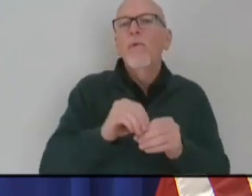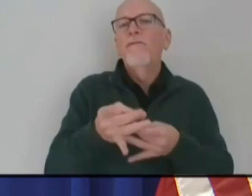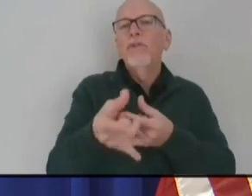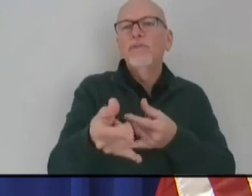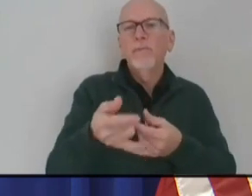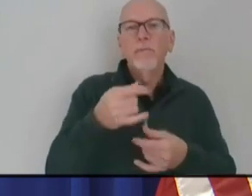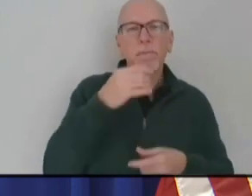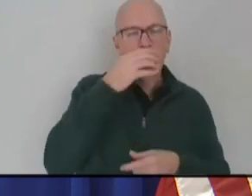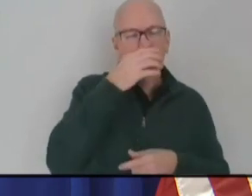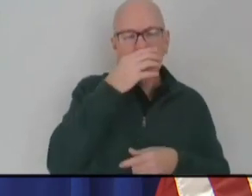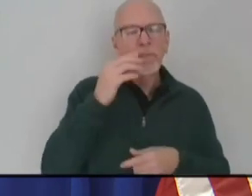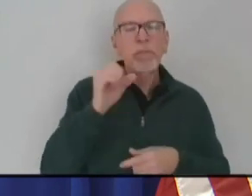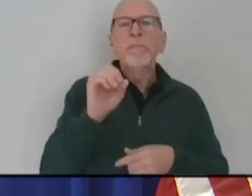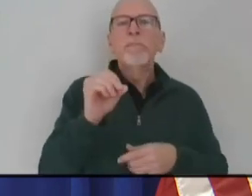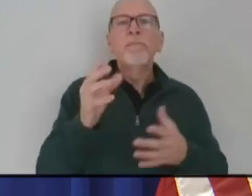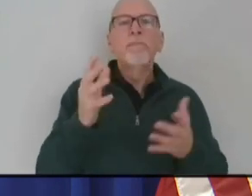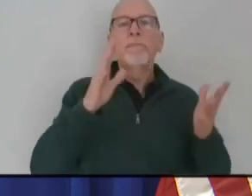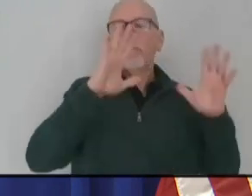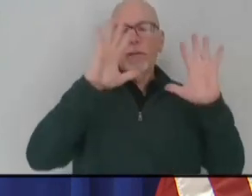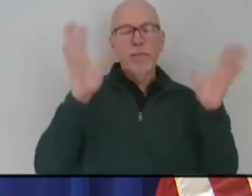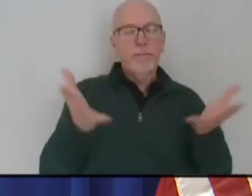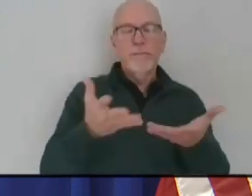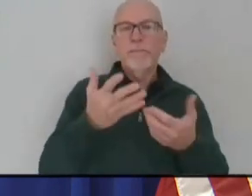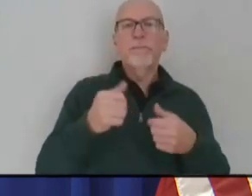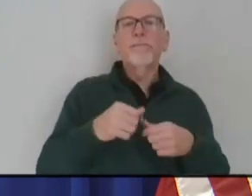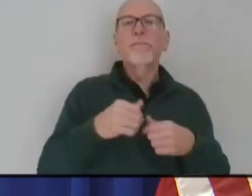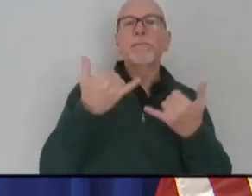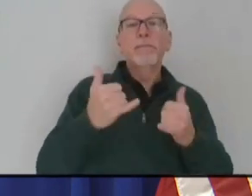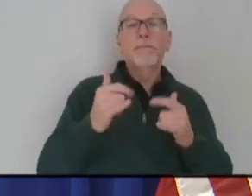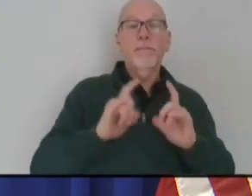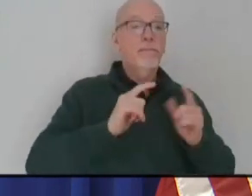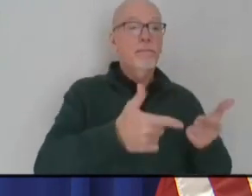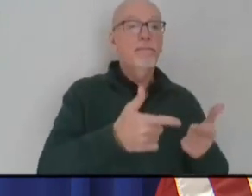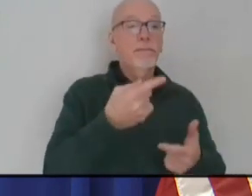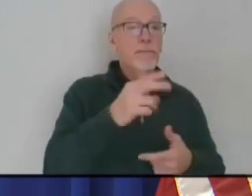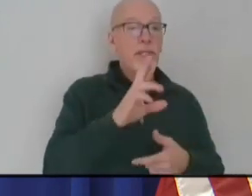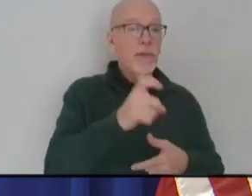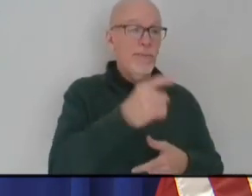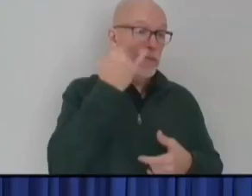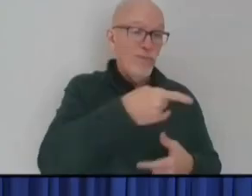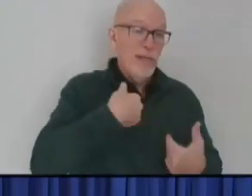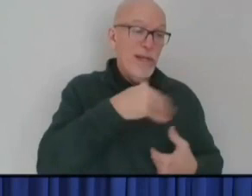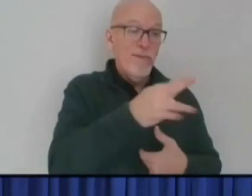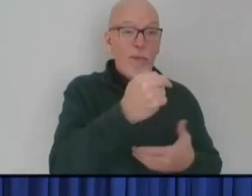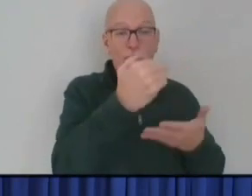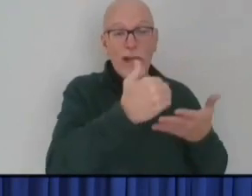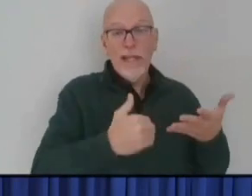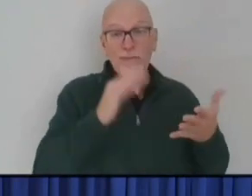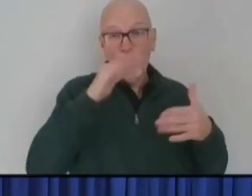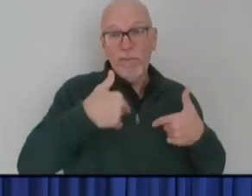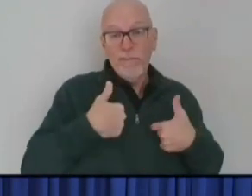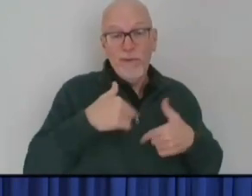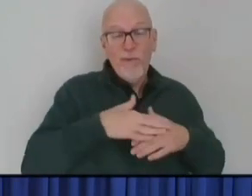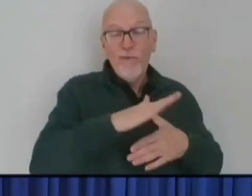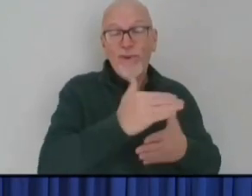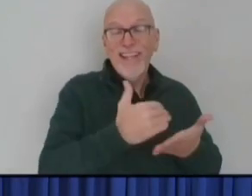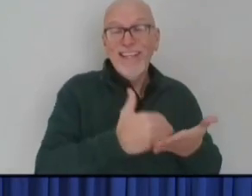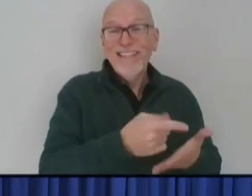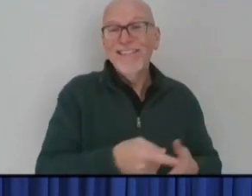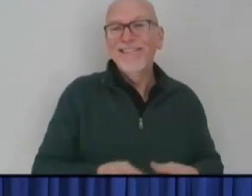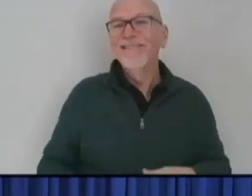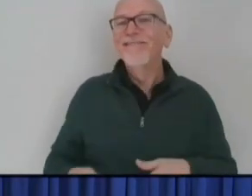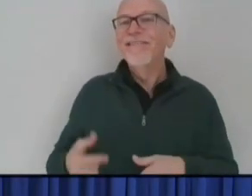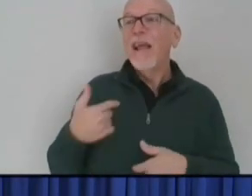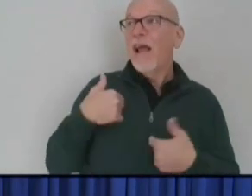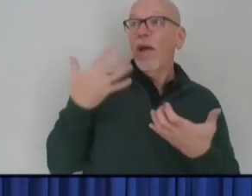with all that, you've probably got your own top ten list. I just hope I'm on your nice list. All I want for Christmas is for